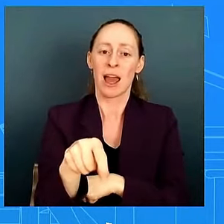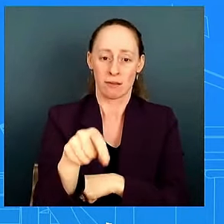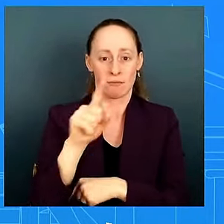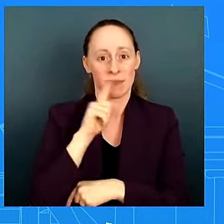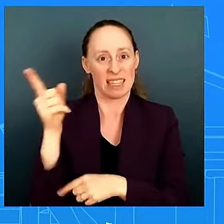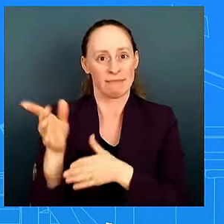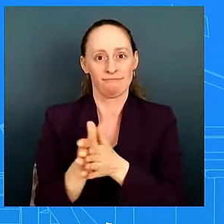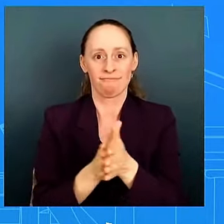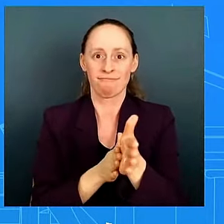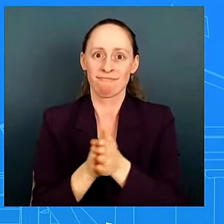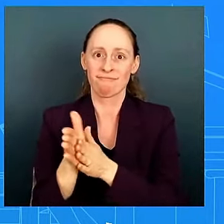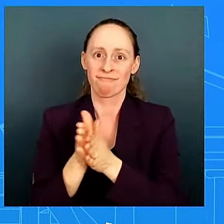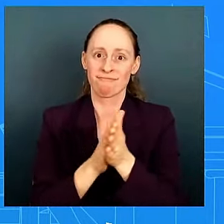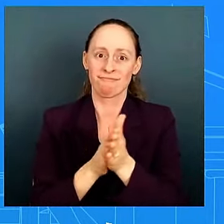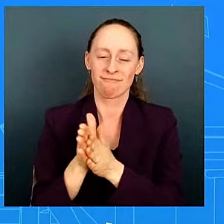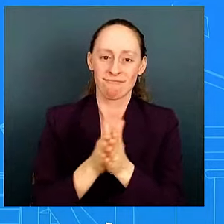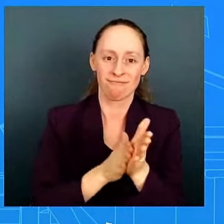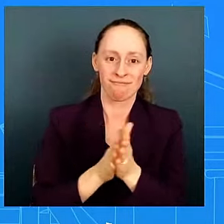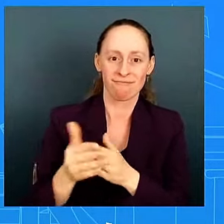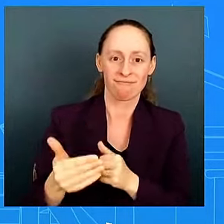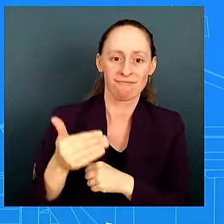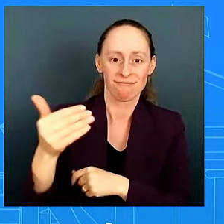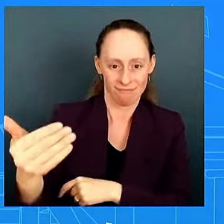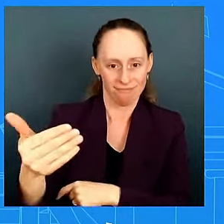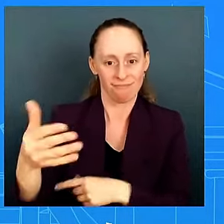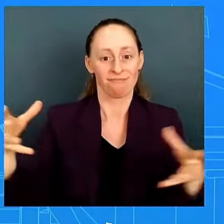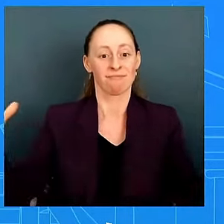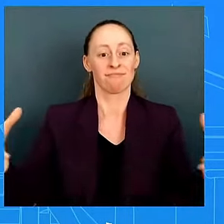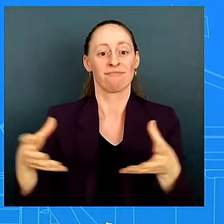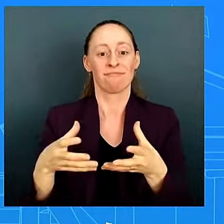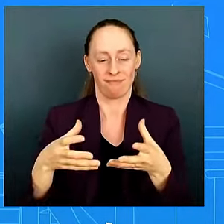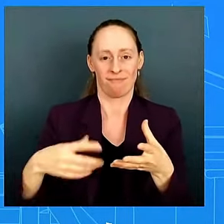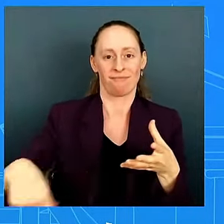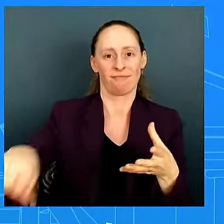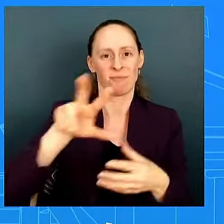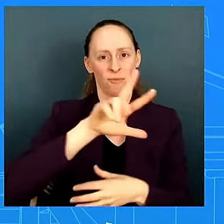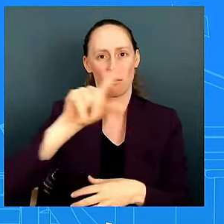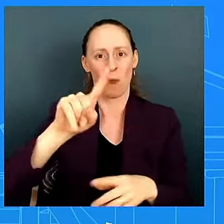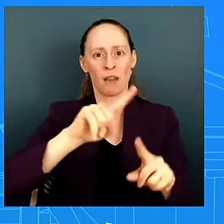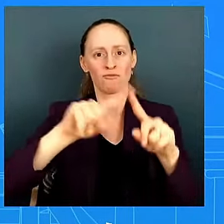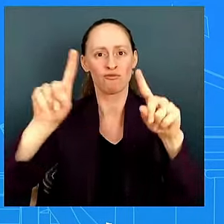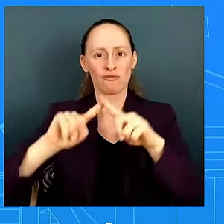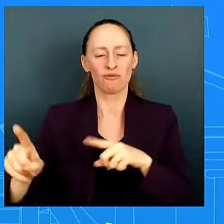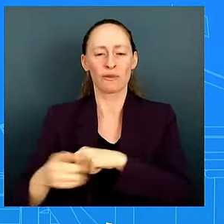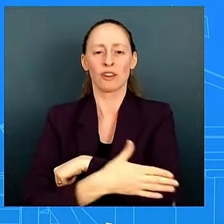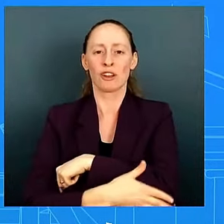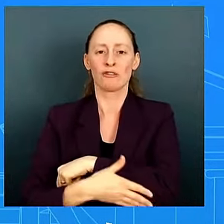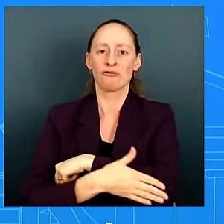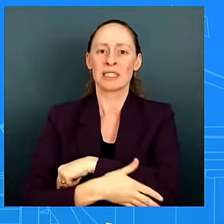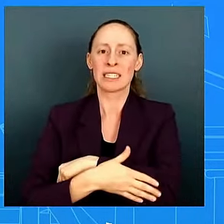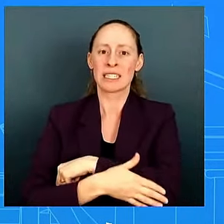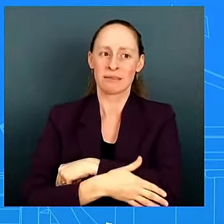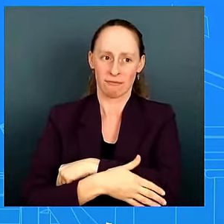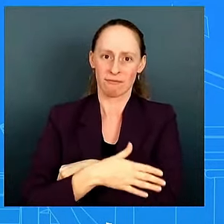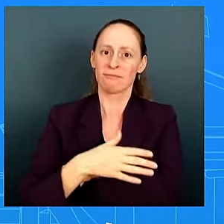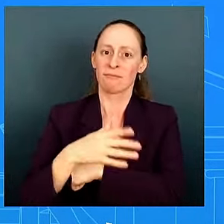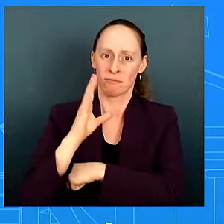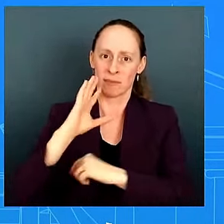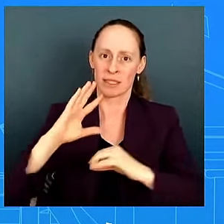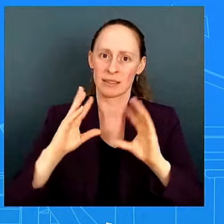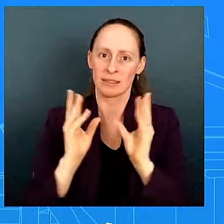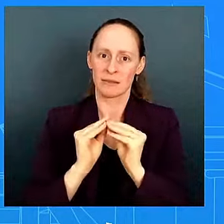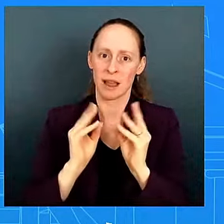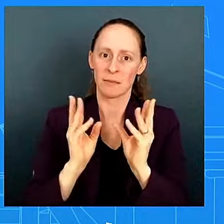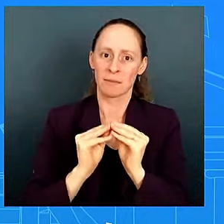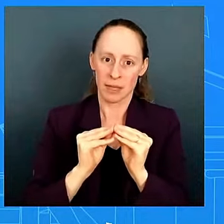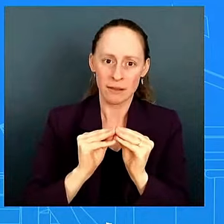31 nato allies as you know this two additional uh two additional countries have done uh have joined nato and that's because again of the